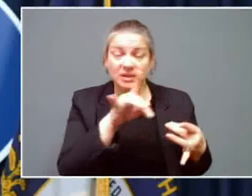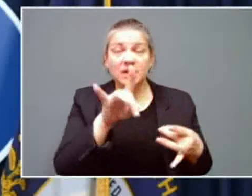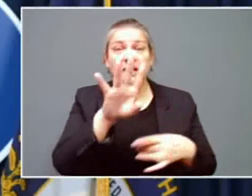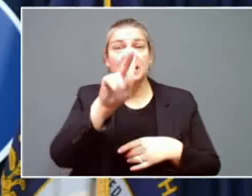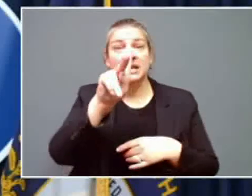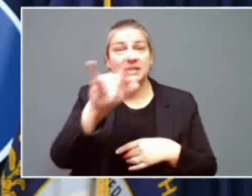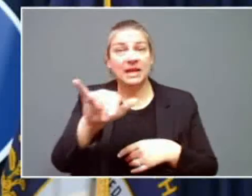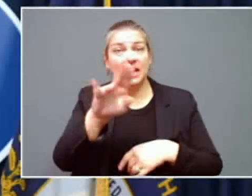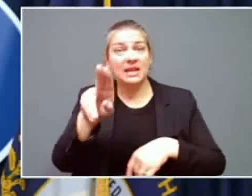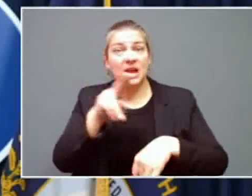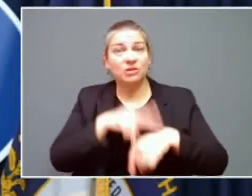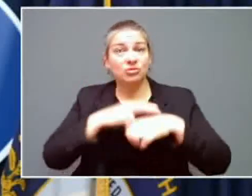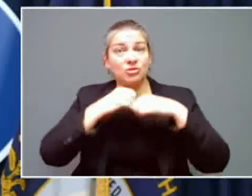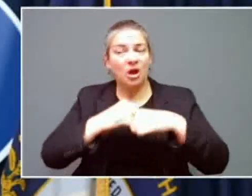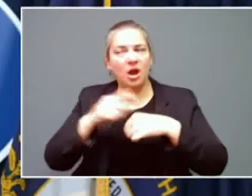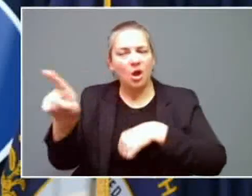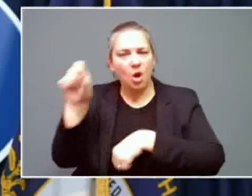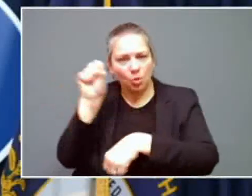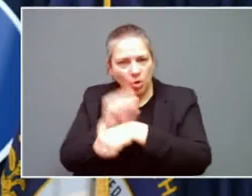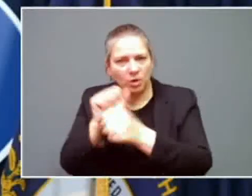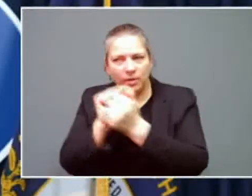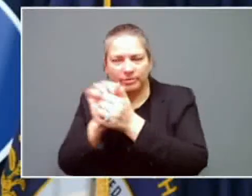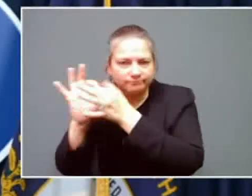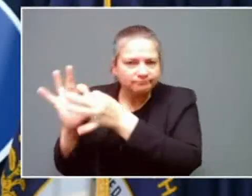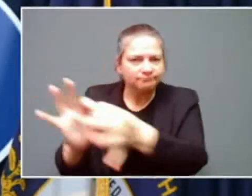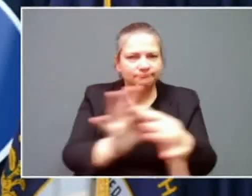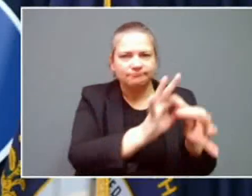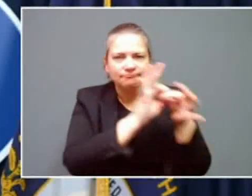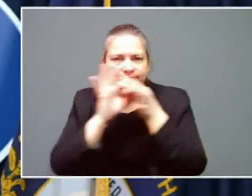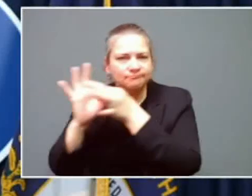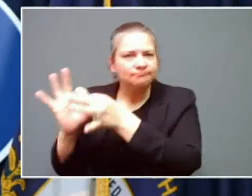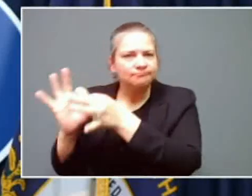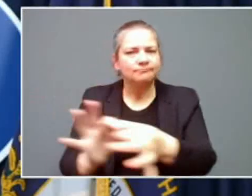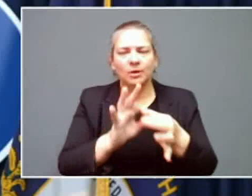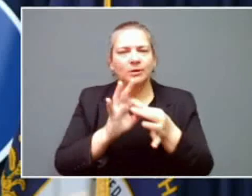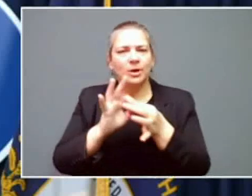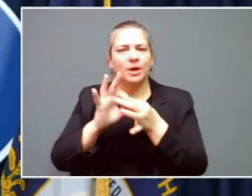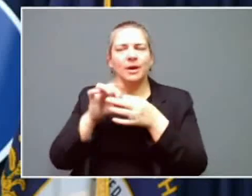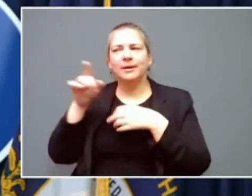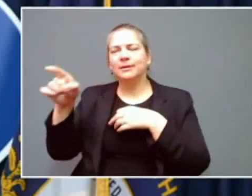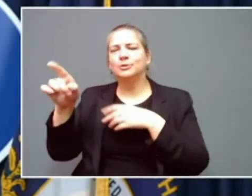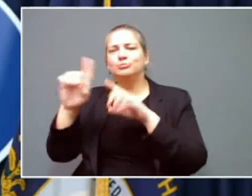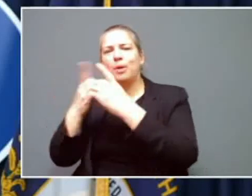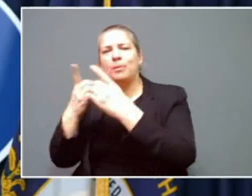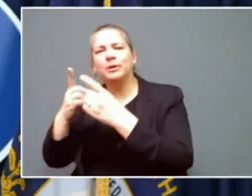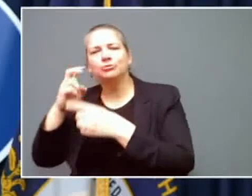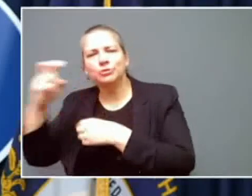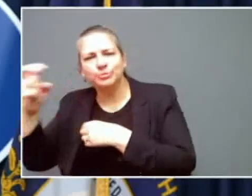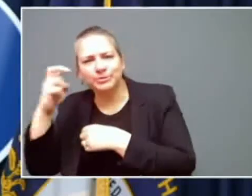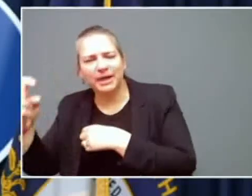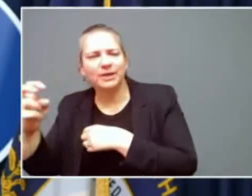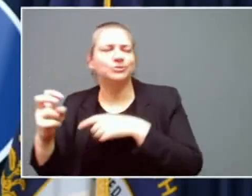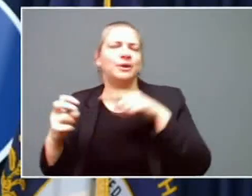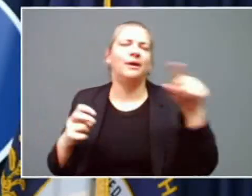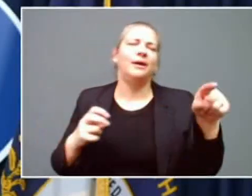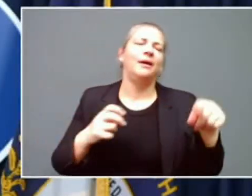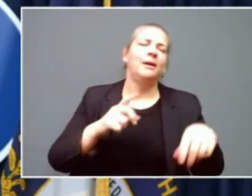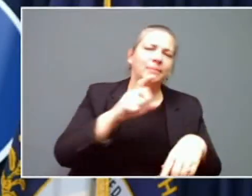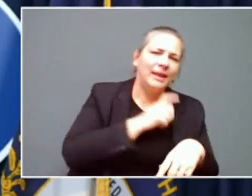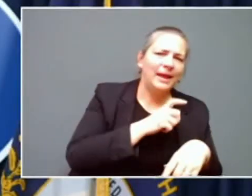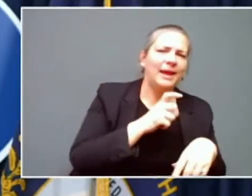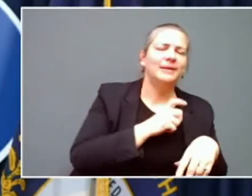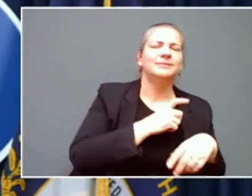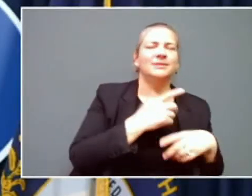with our partners out of emergency management, our partners out of the Department of Transportation in response to this ice storm